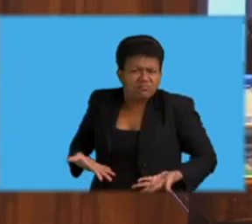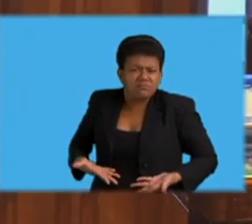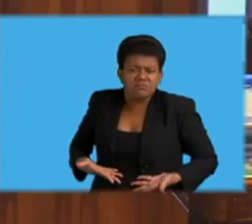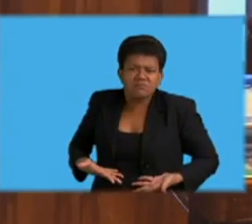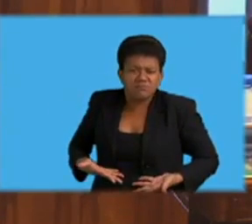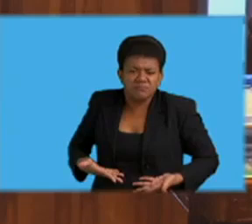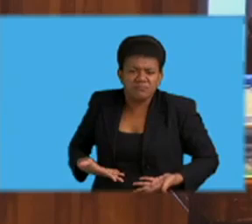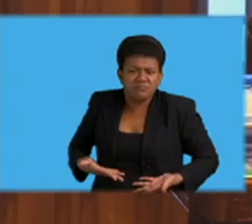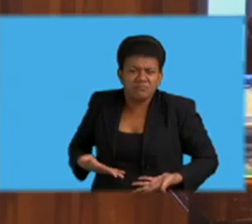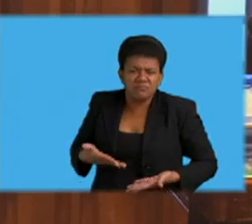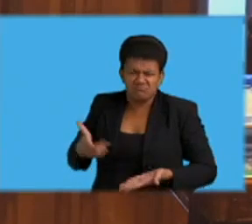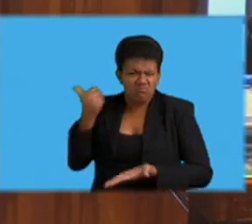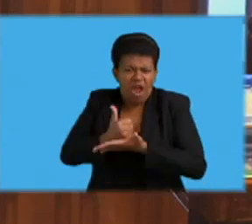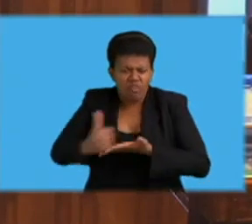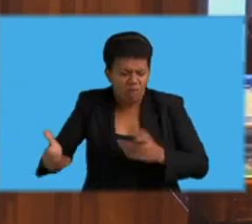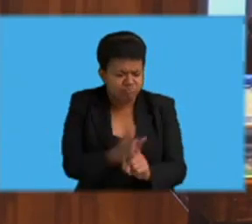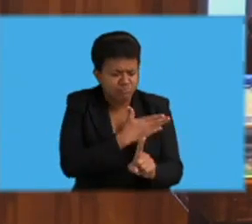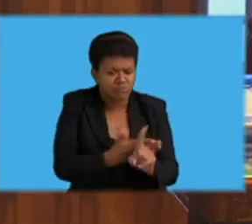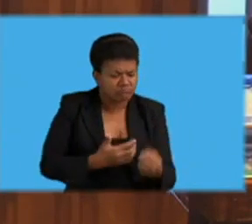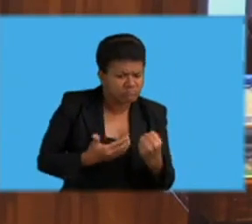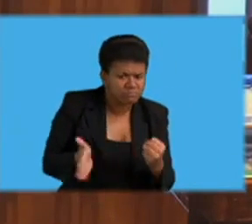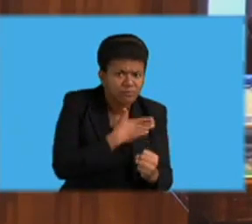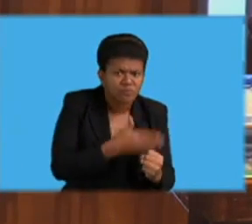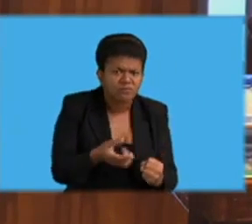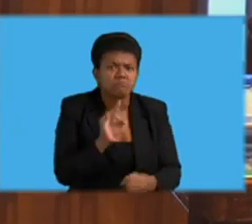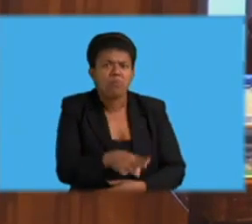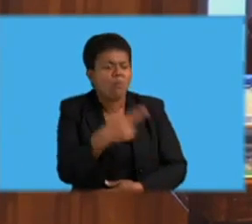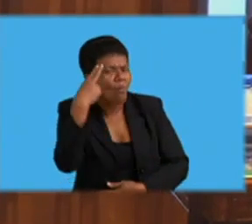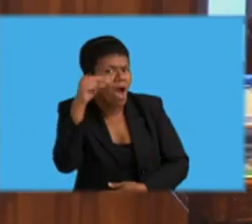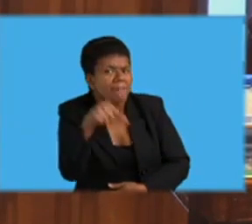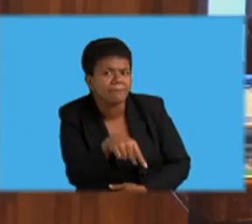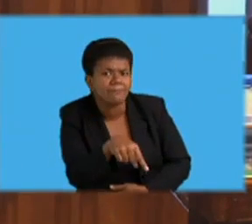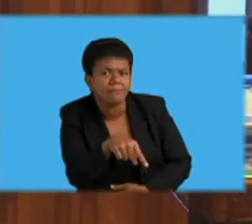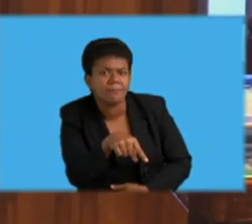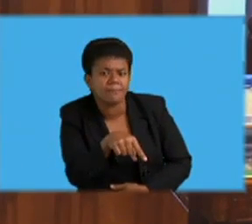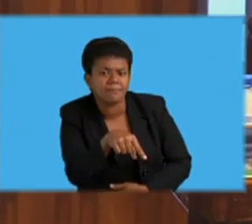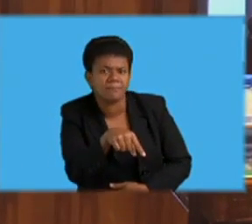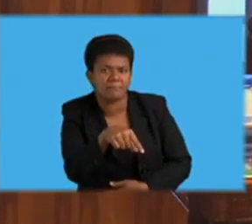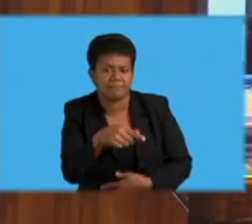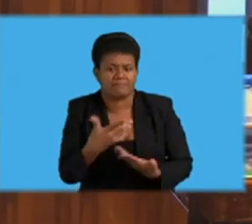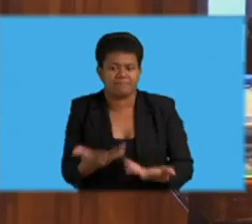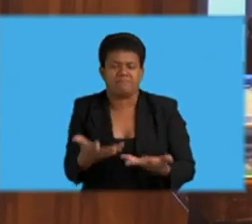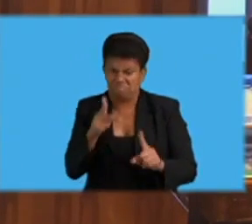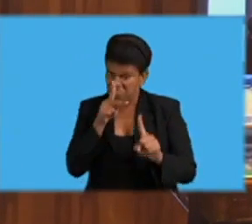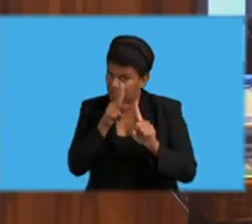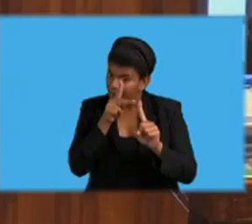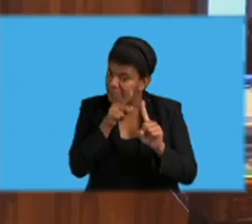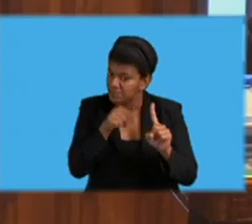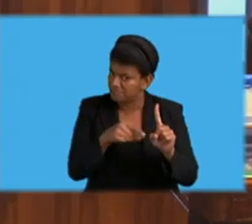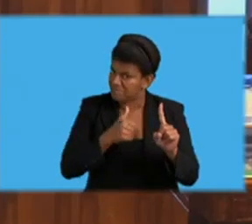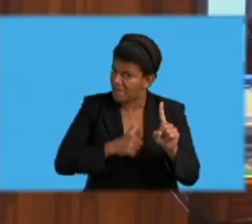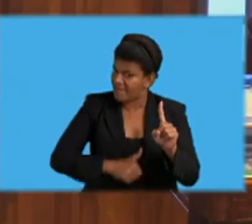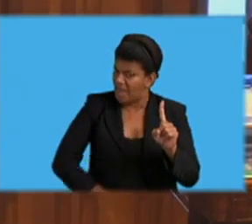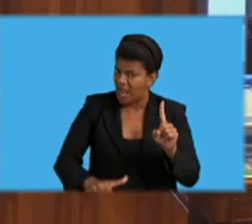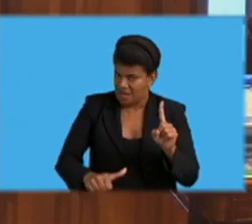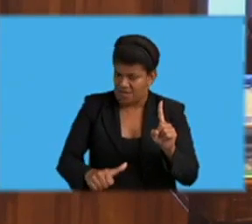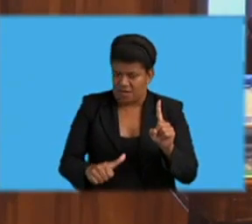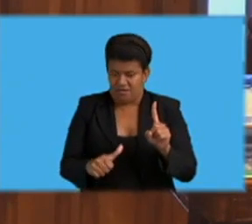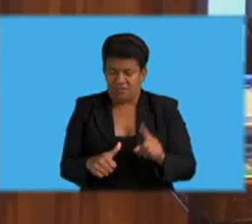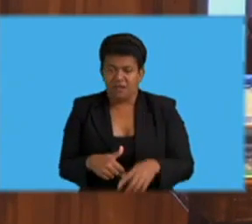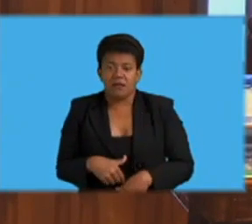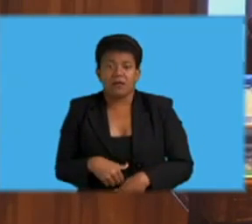fraudulent representation about the name or purpose of the act. A mistaken belief caused by the accused